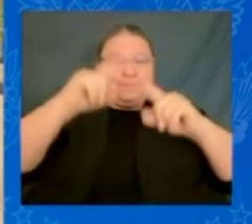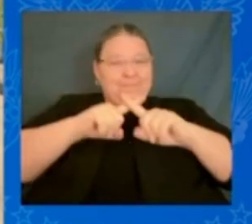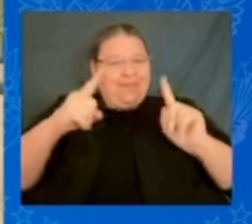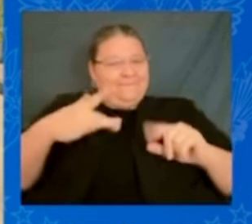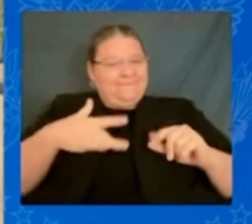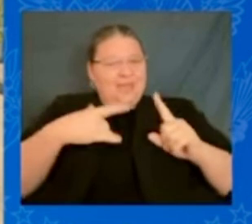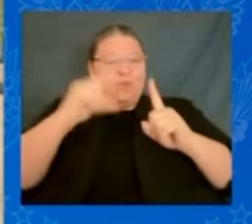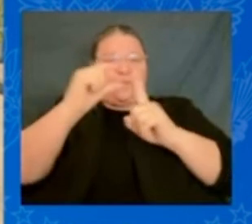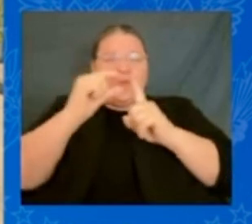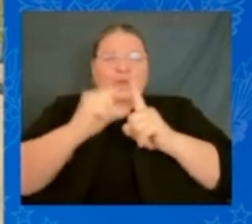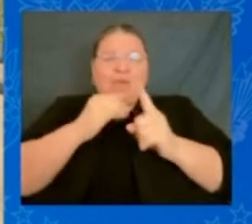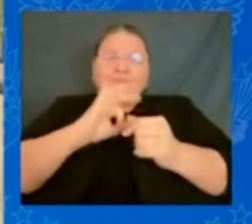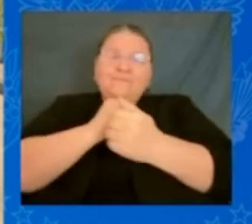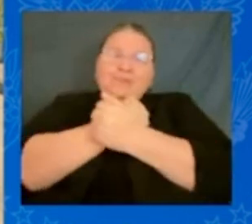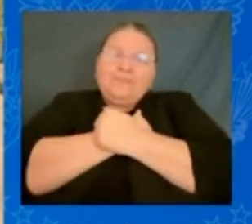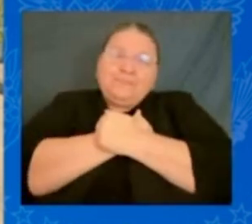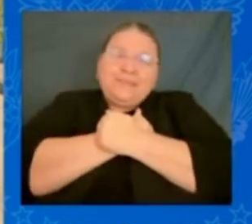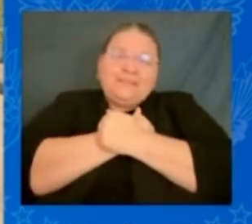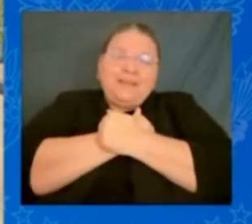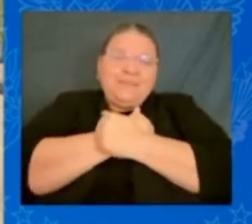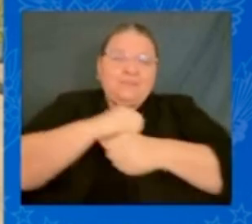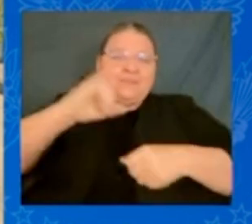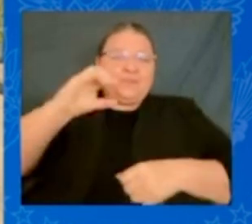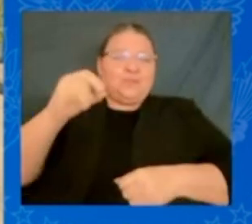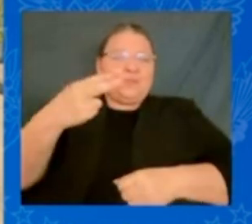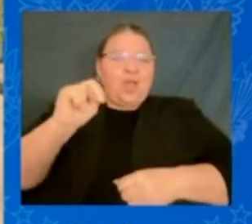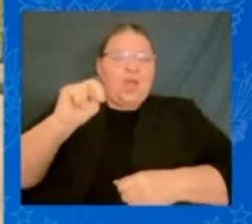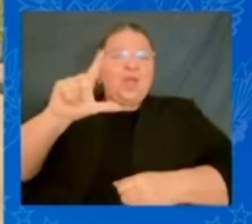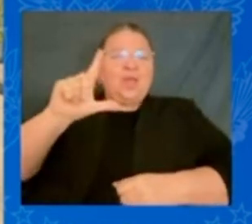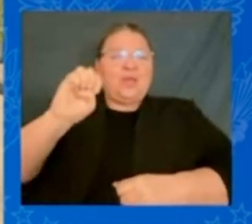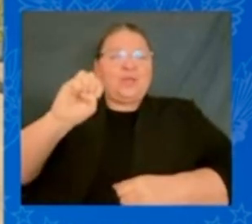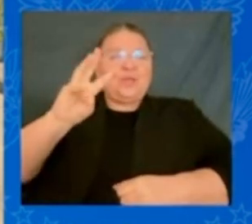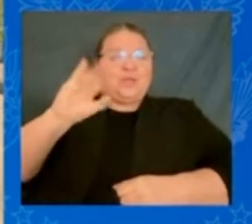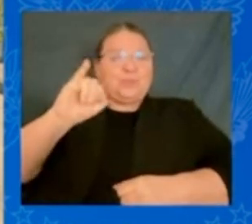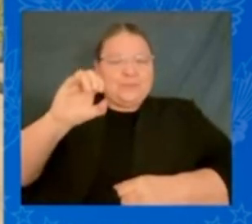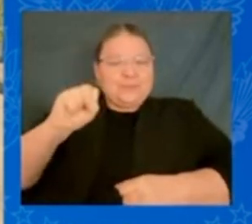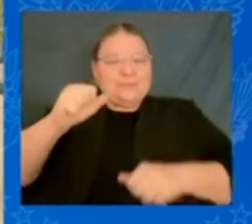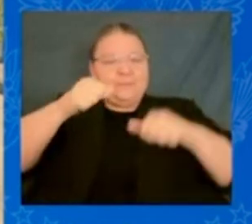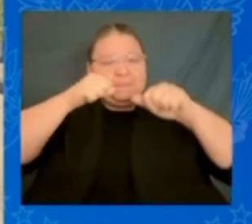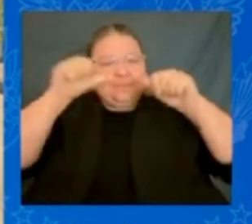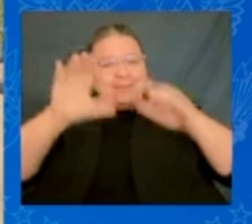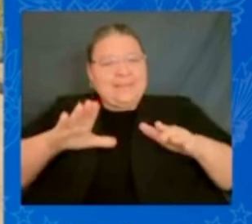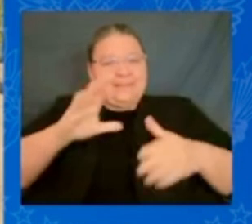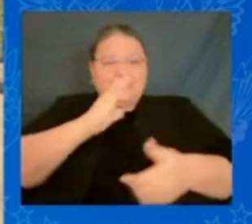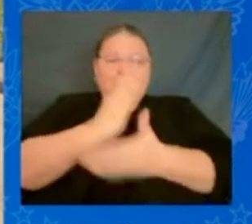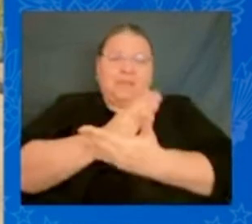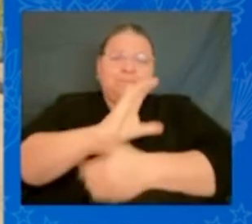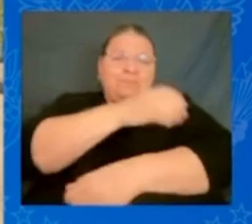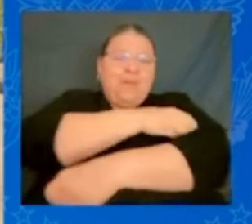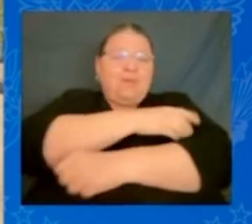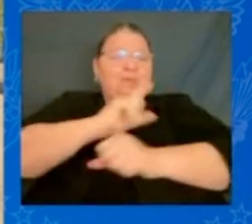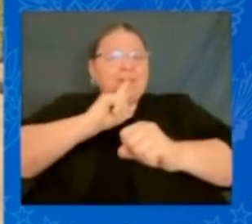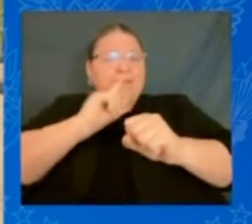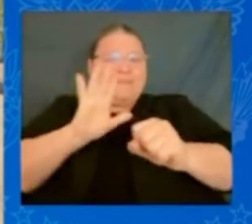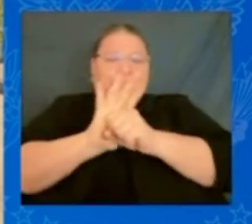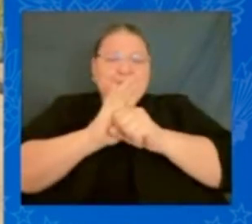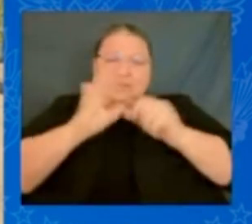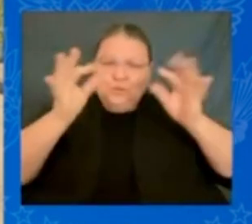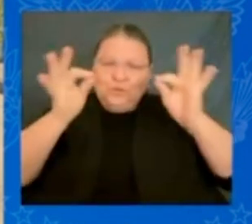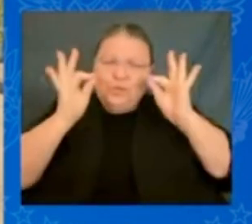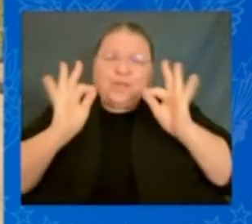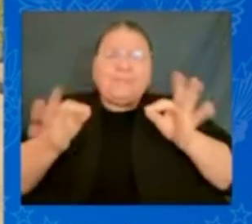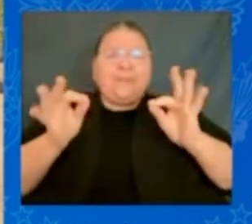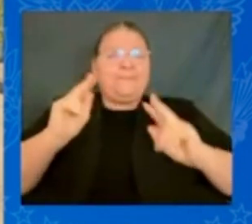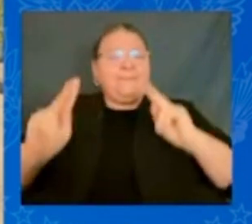when he told us that nothing can stop the power of a committed and determined people to make a